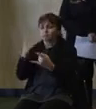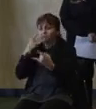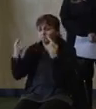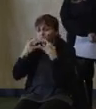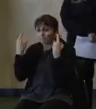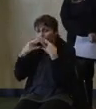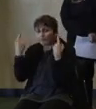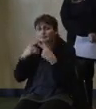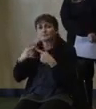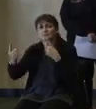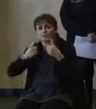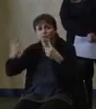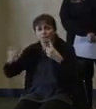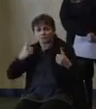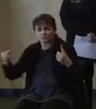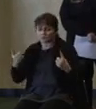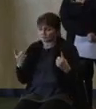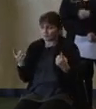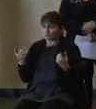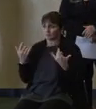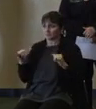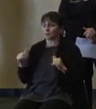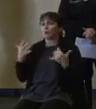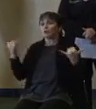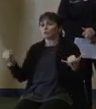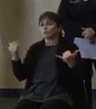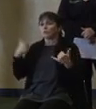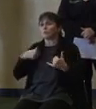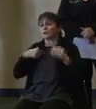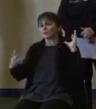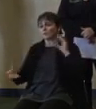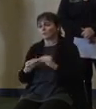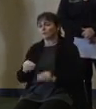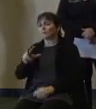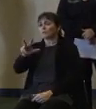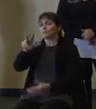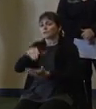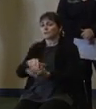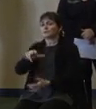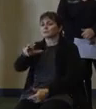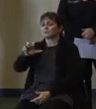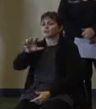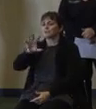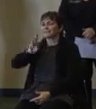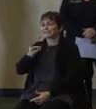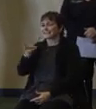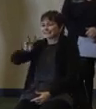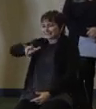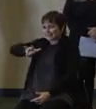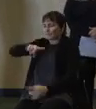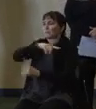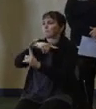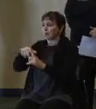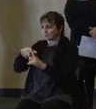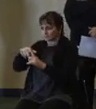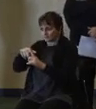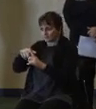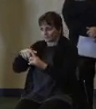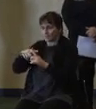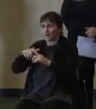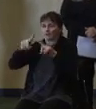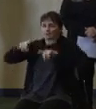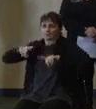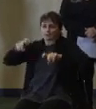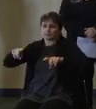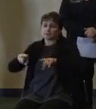still facing the pandemic, and today we are announcing another 3,367 positive tests and with the heaviest